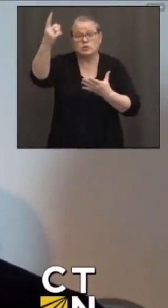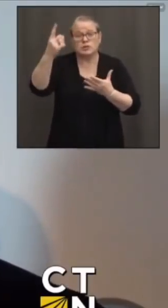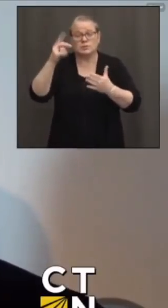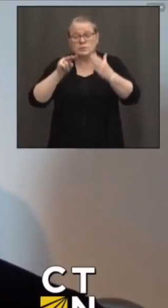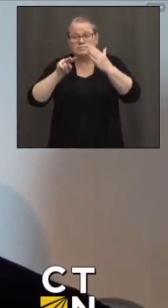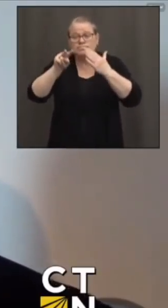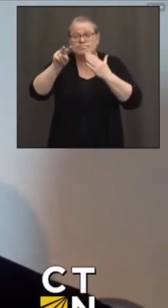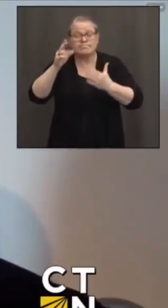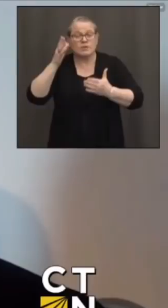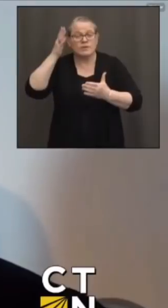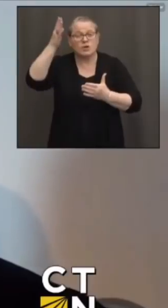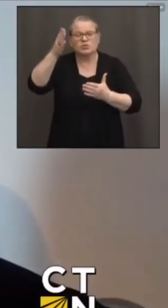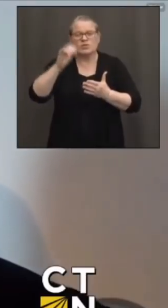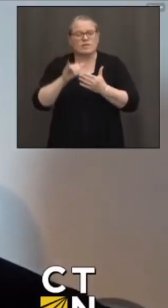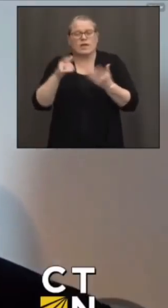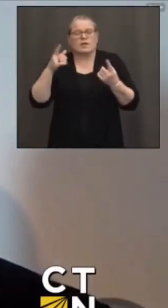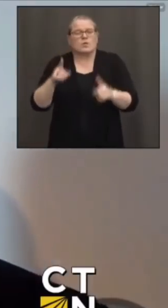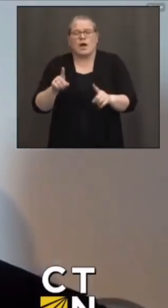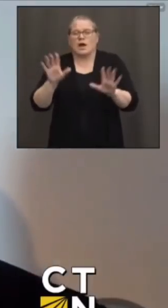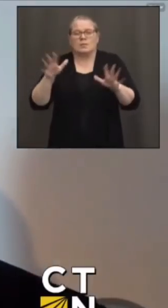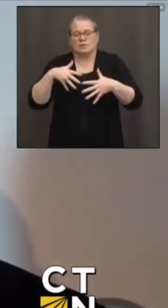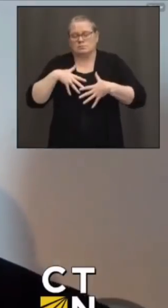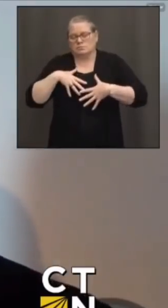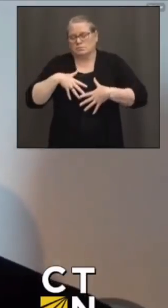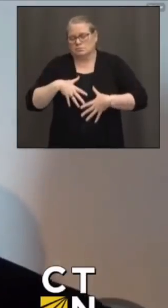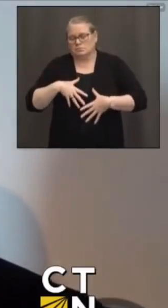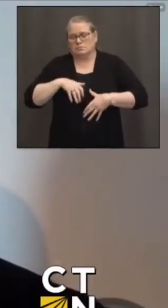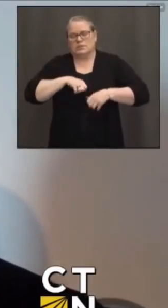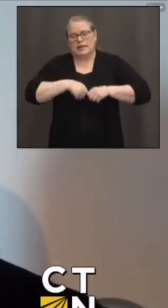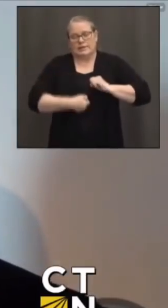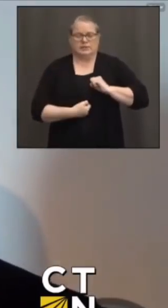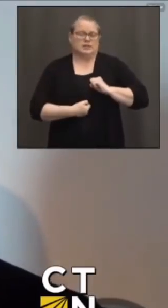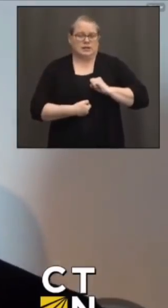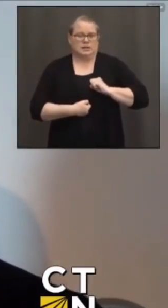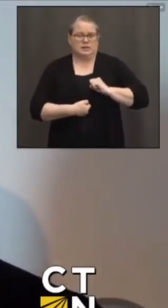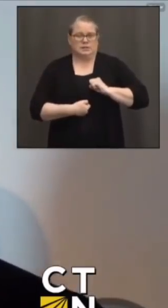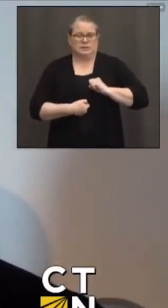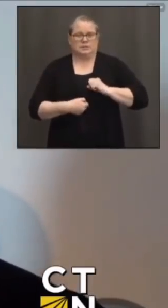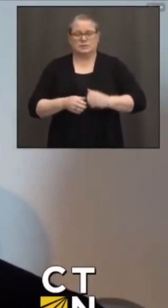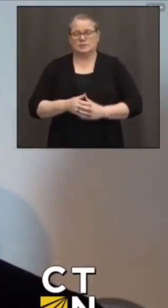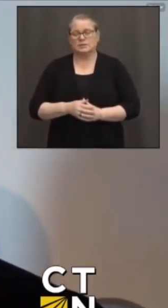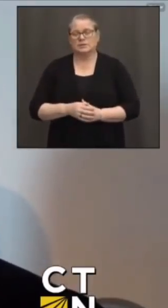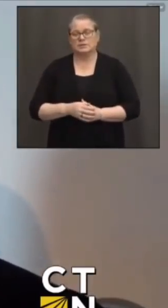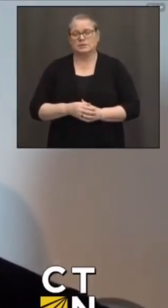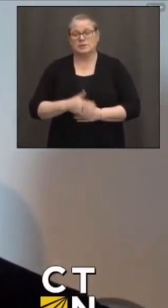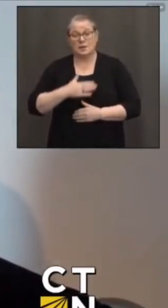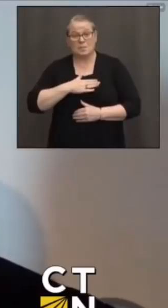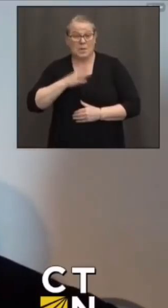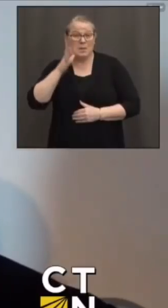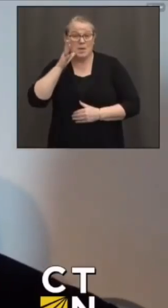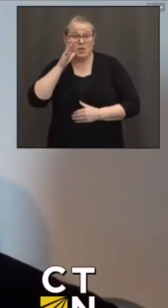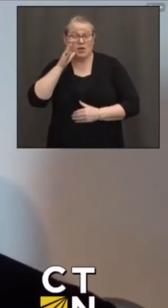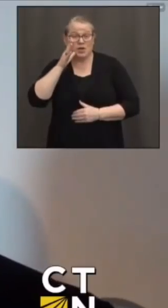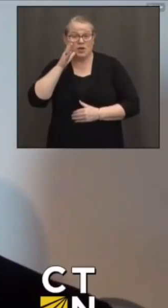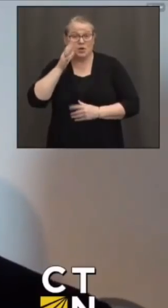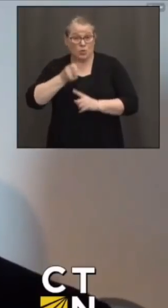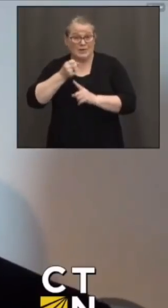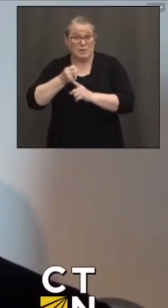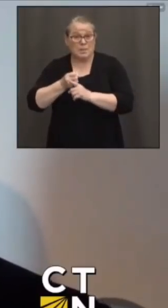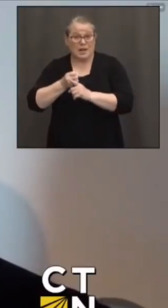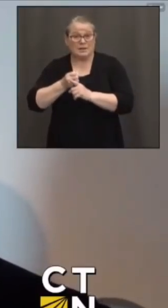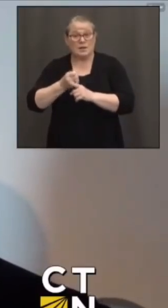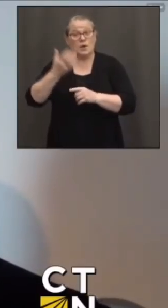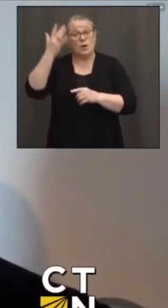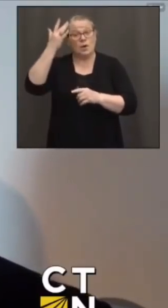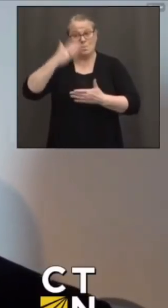this happen is just devastating. My mother was, you know, impacted by this. I have a three-year-old